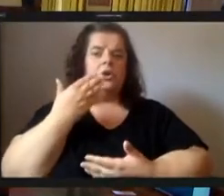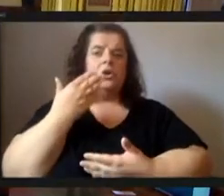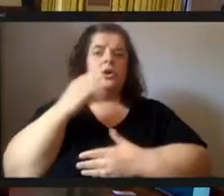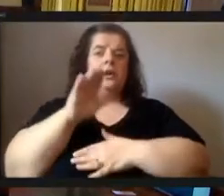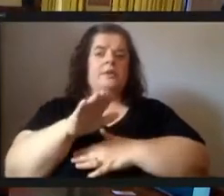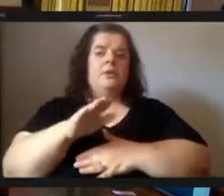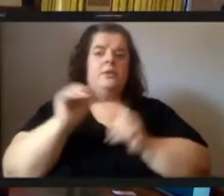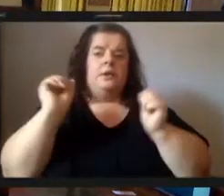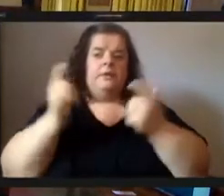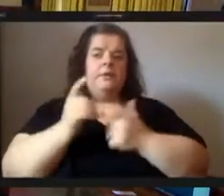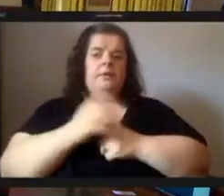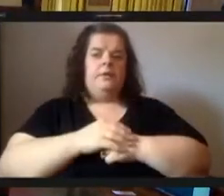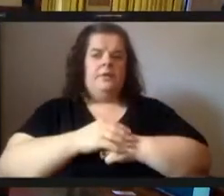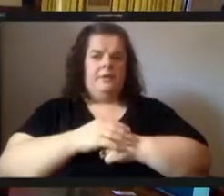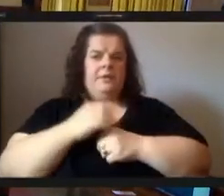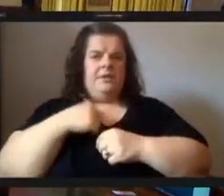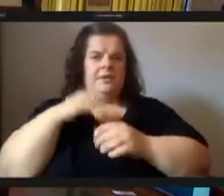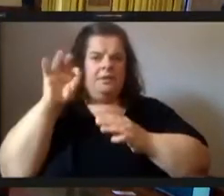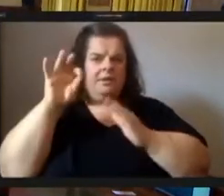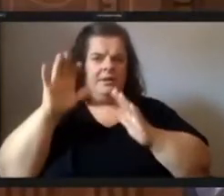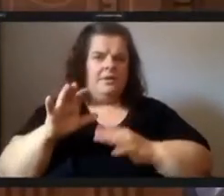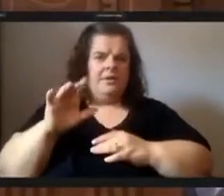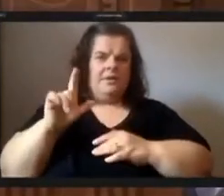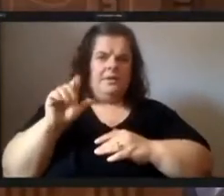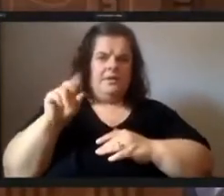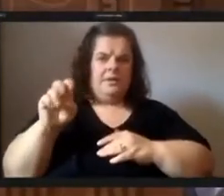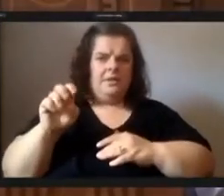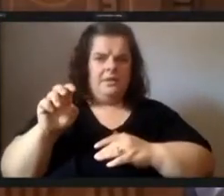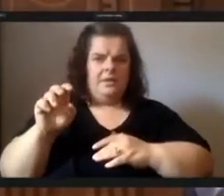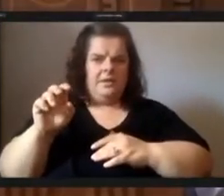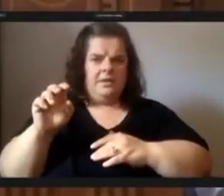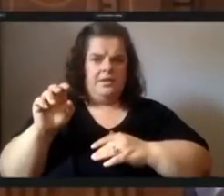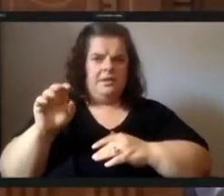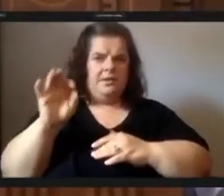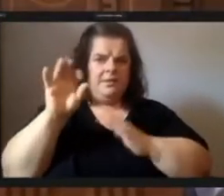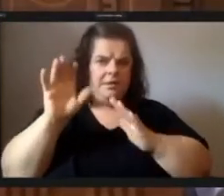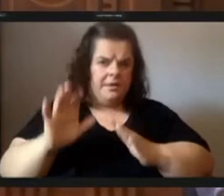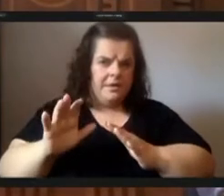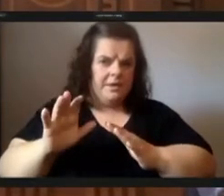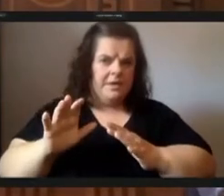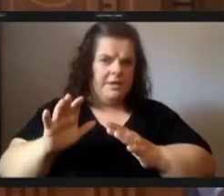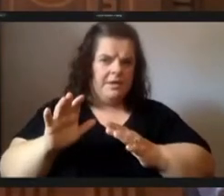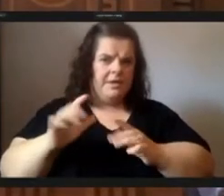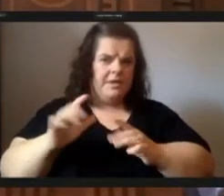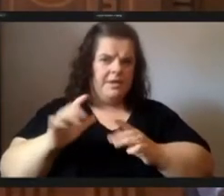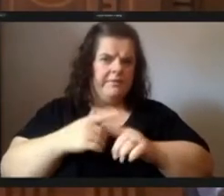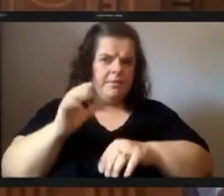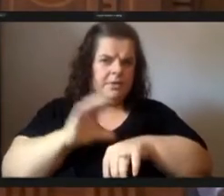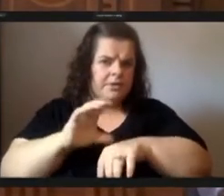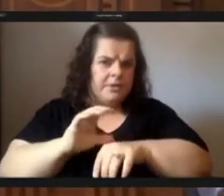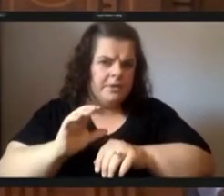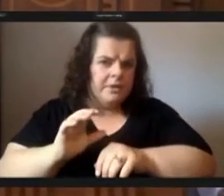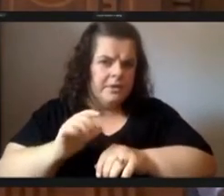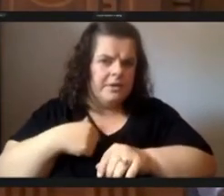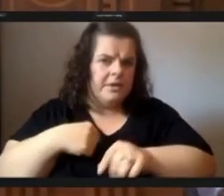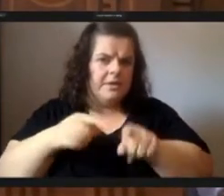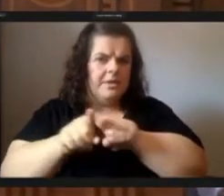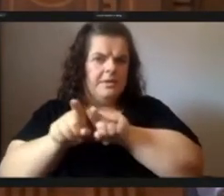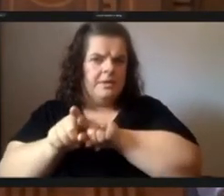i'm the pastor of praise temple deliverance church i'm also the